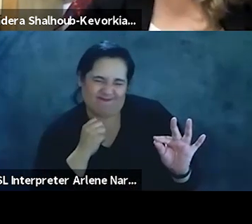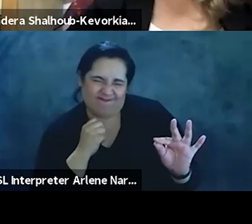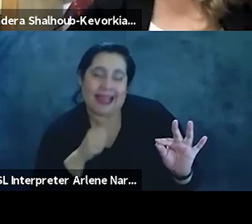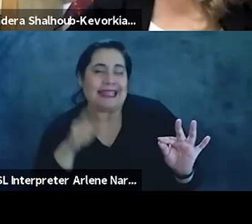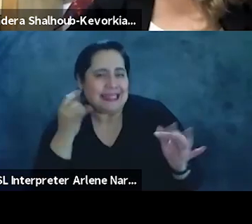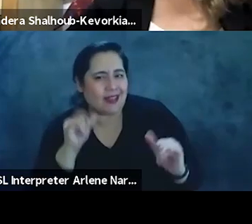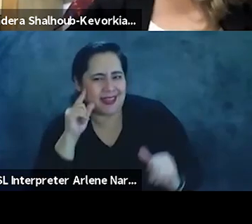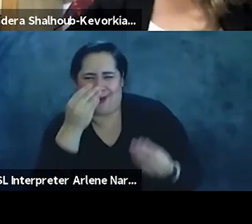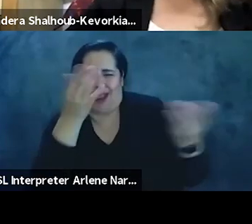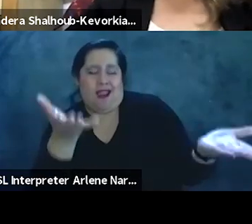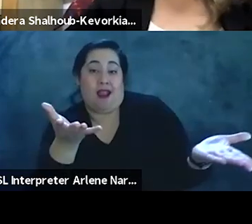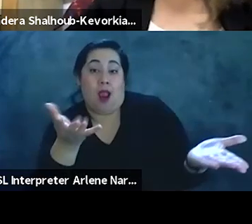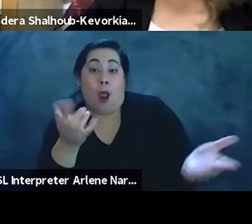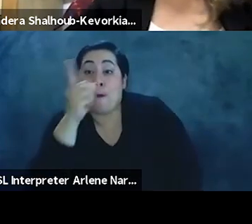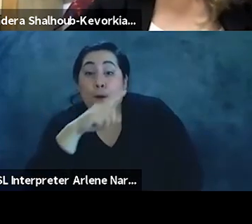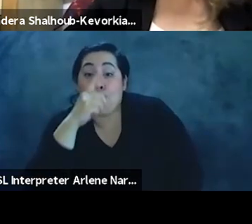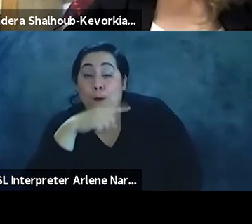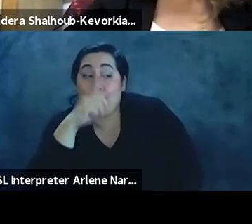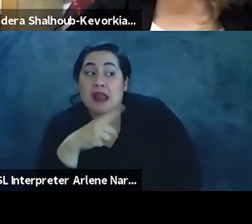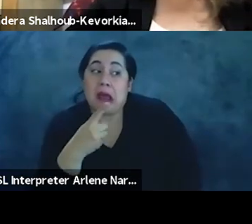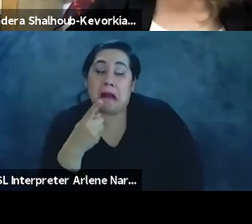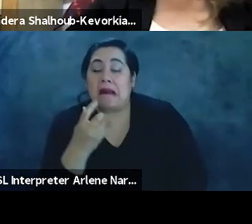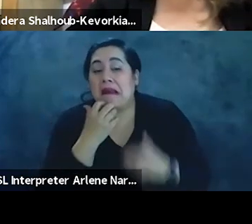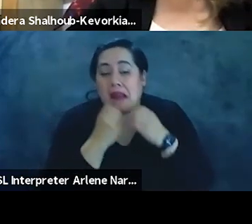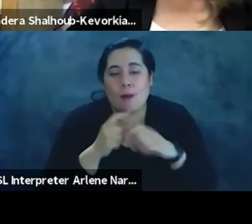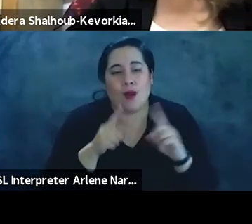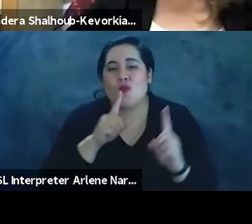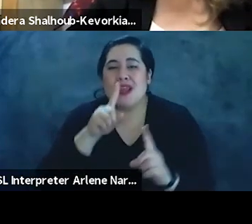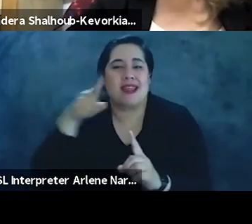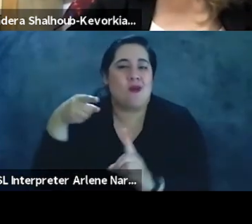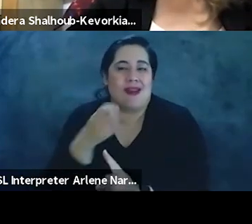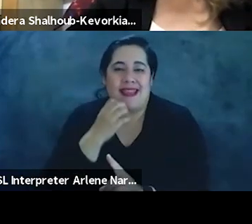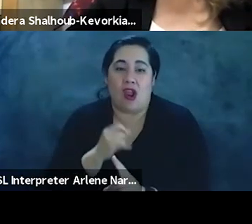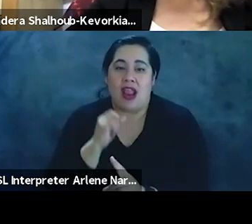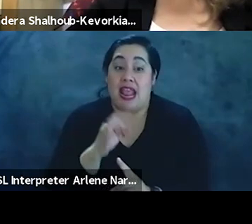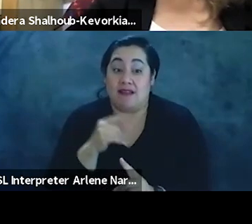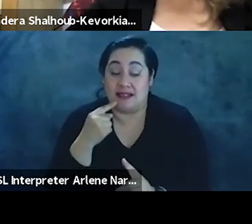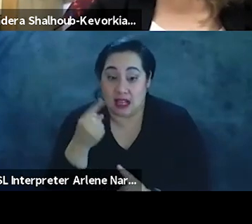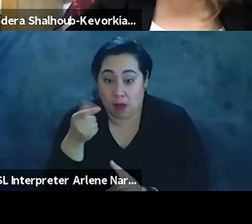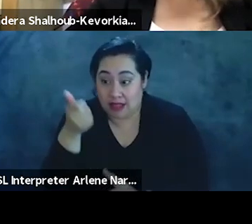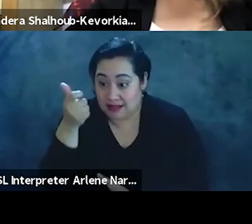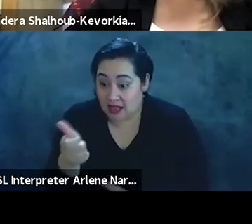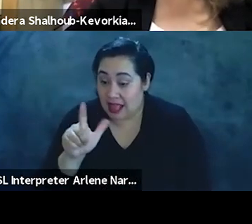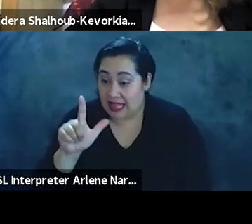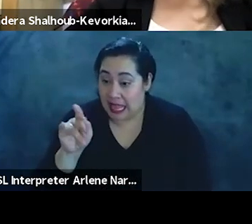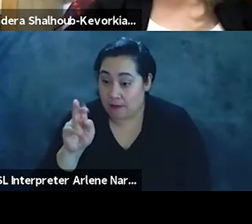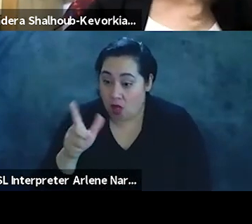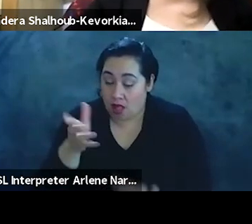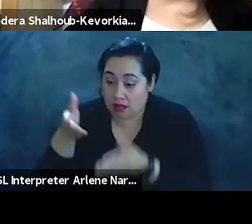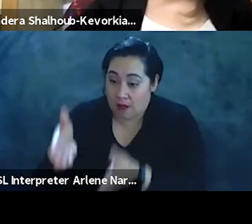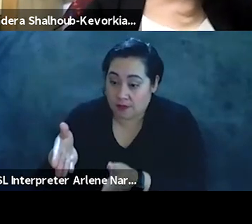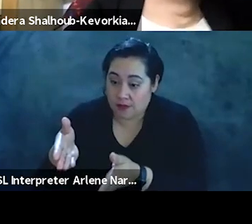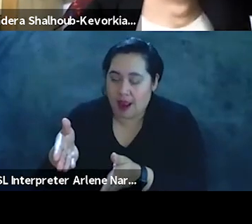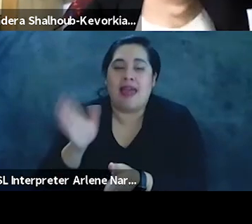don't care. They pretend to care, but they care only insofar as it says something about themselves as liberal subjects and